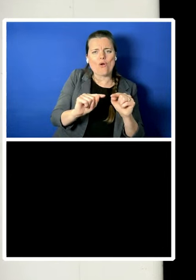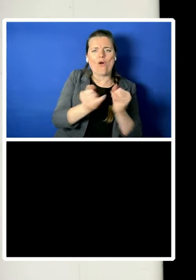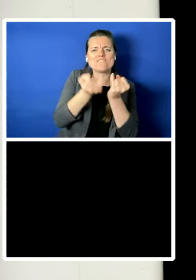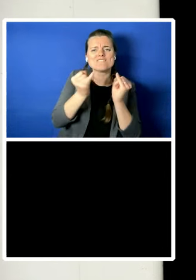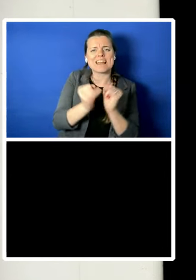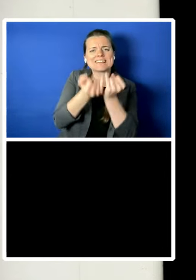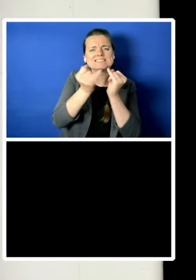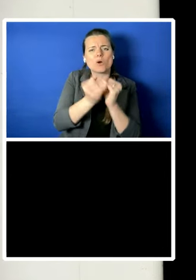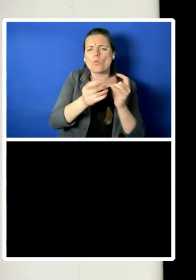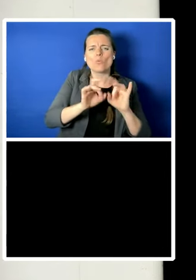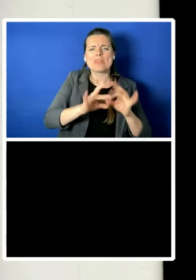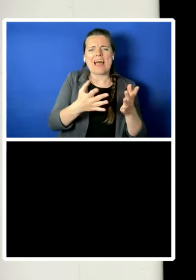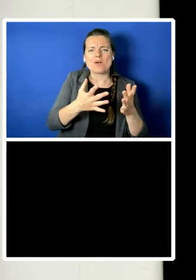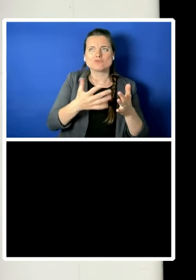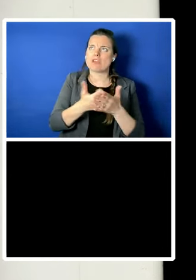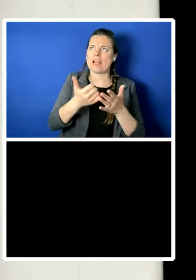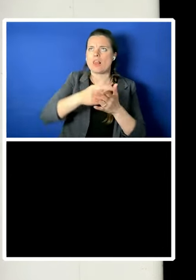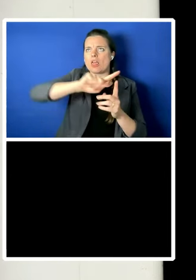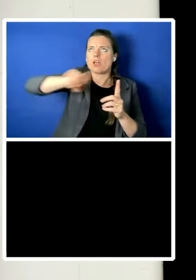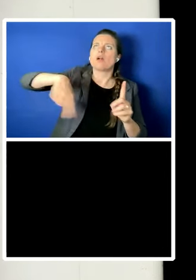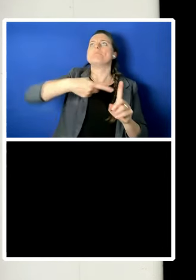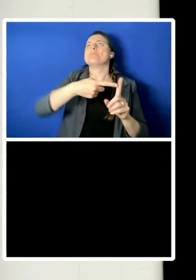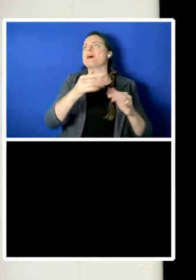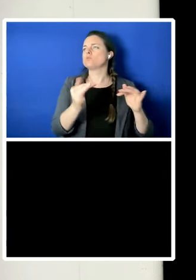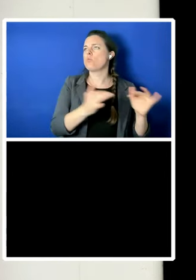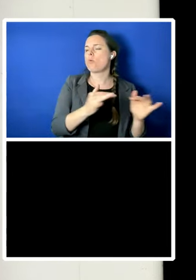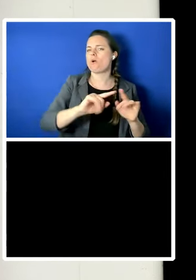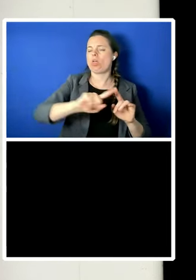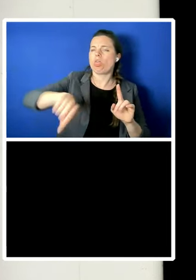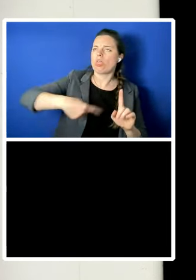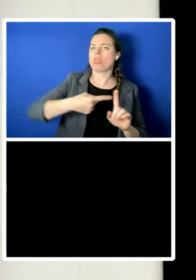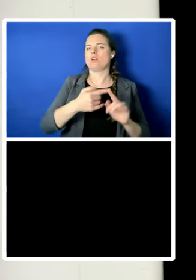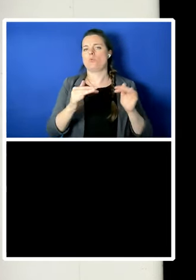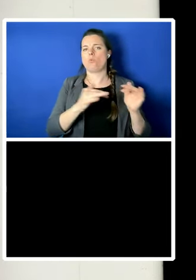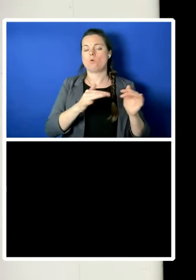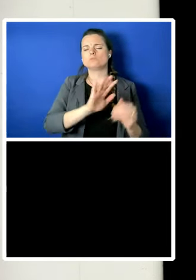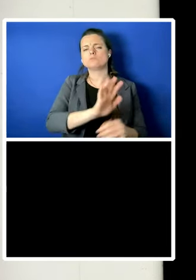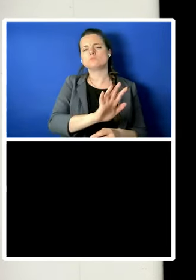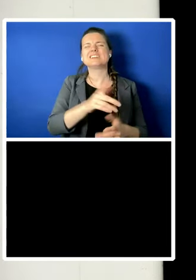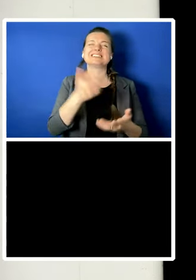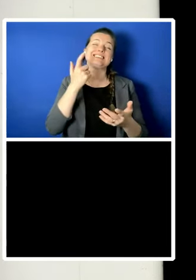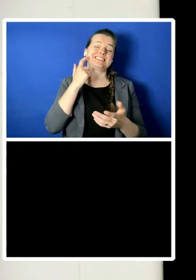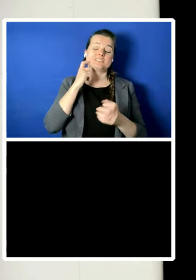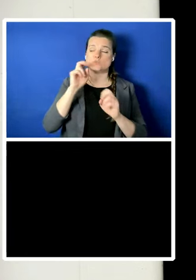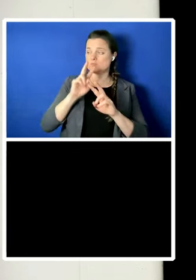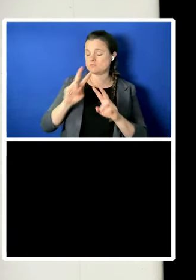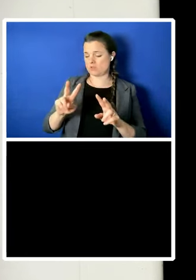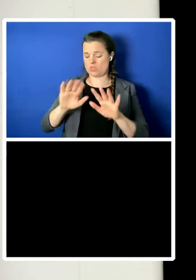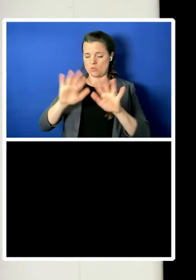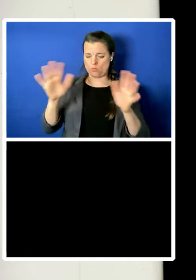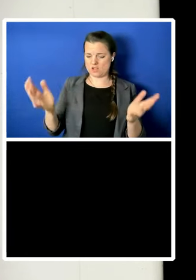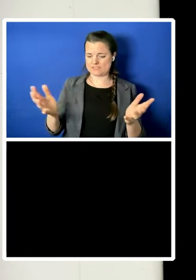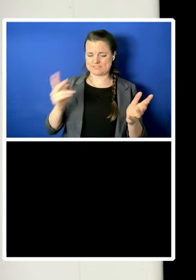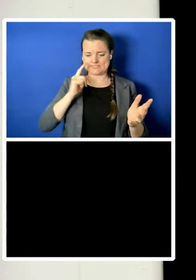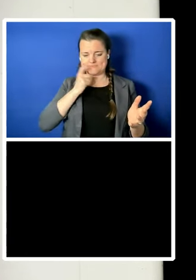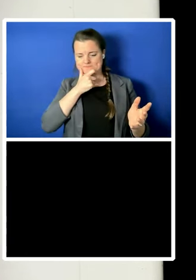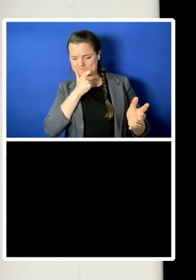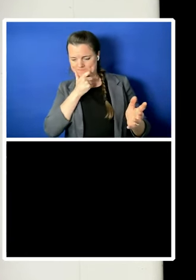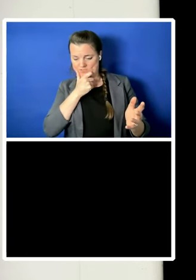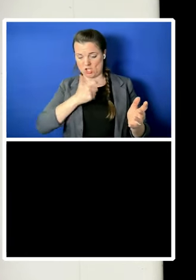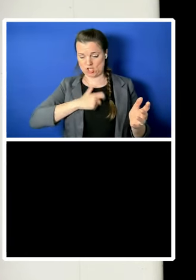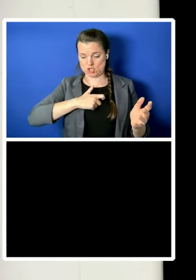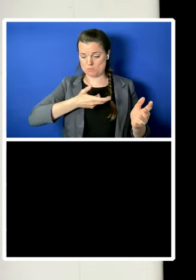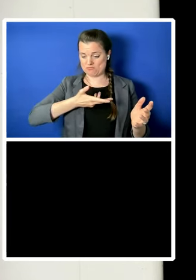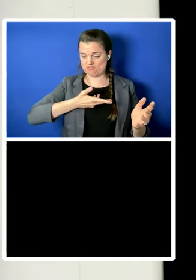recourse to war. It's easy to look at our world and see that human rights aren't winning in this